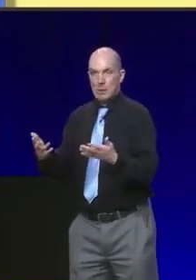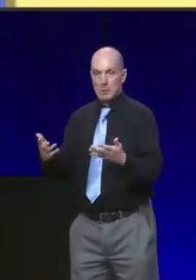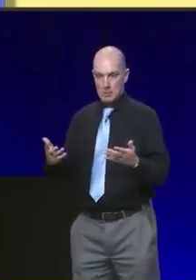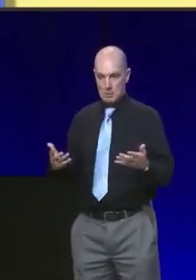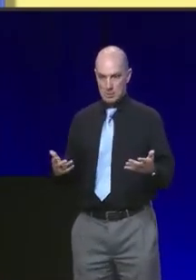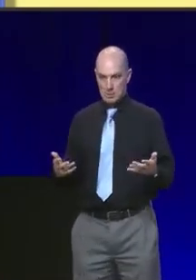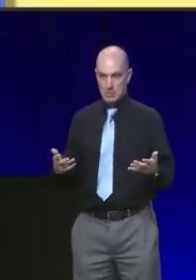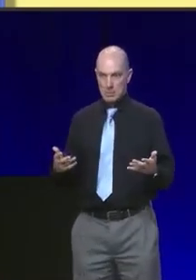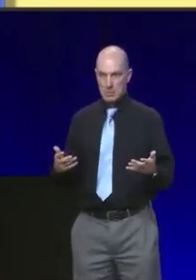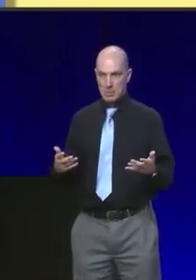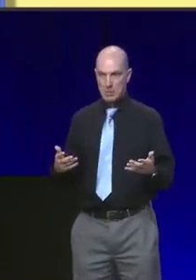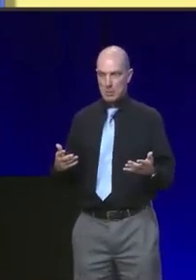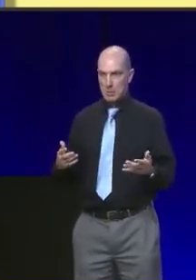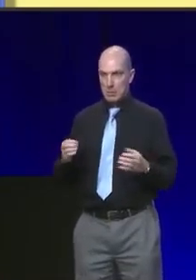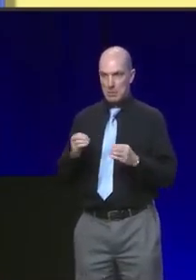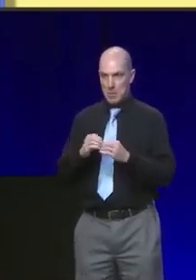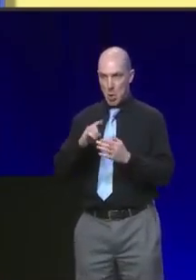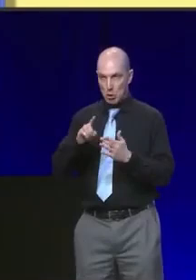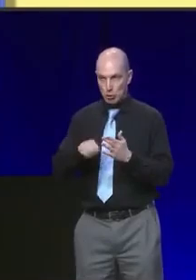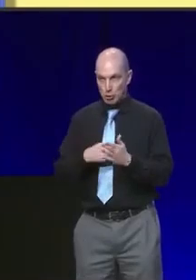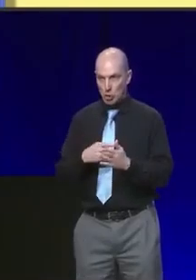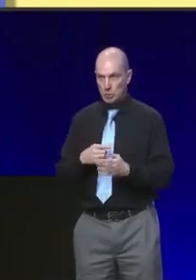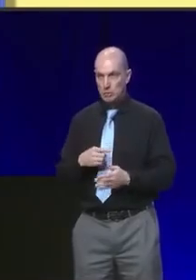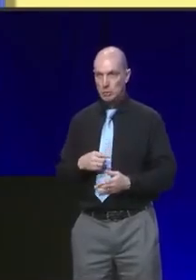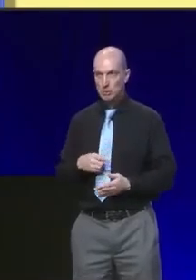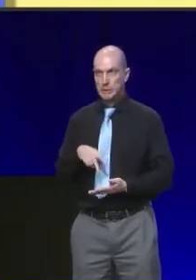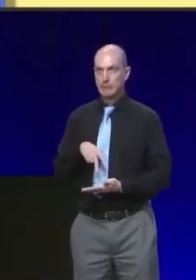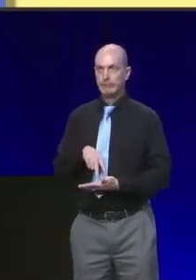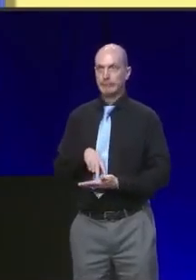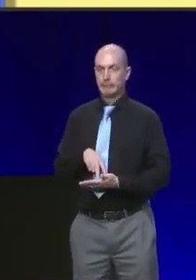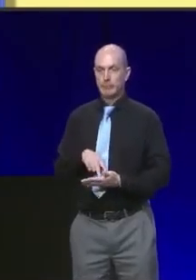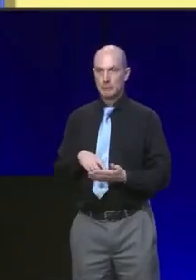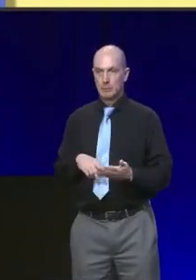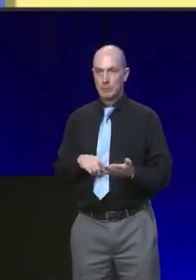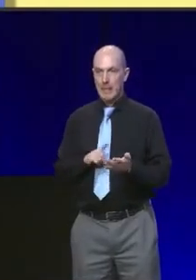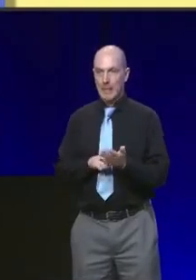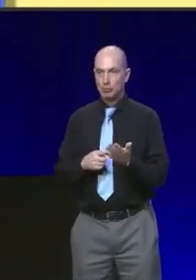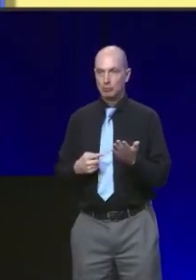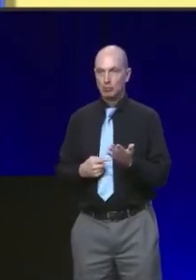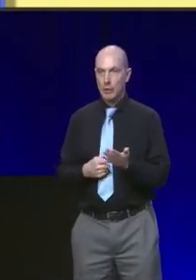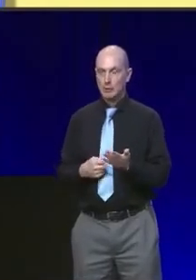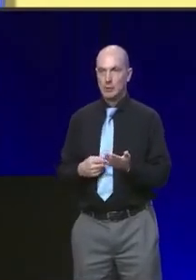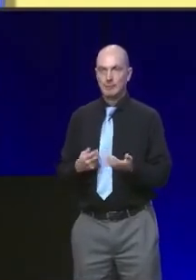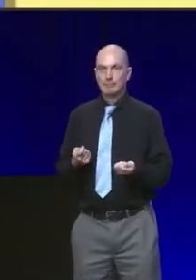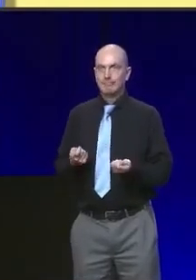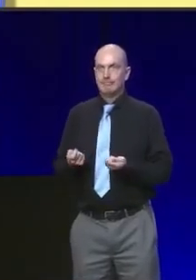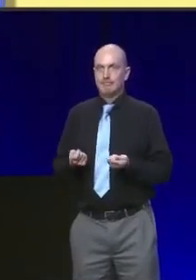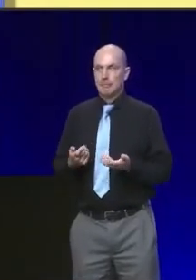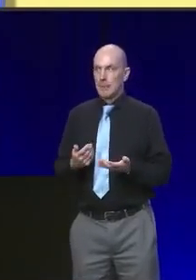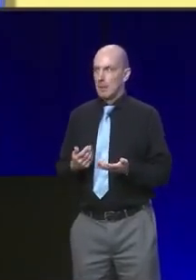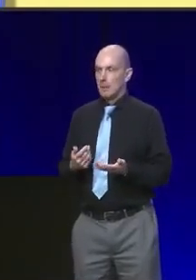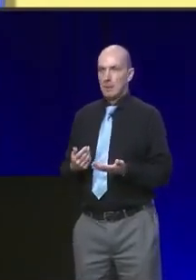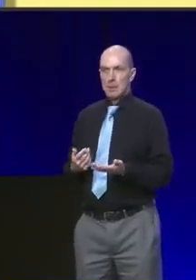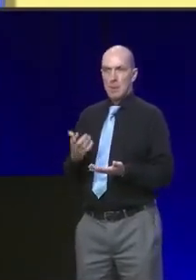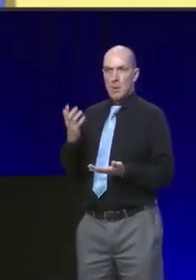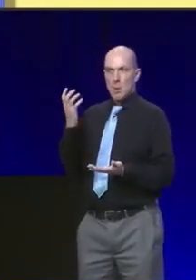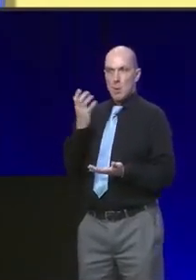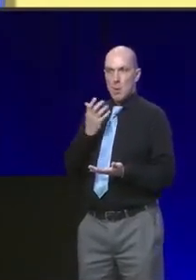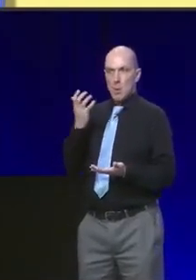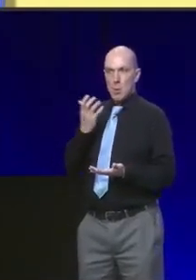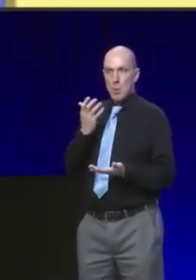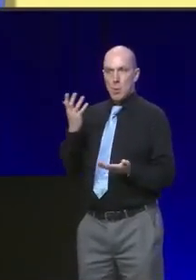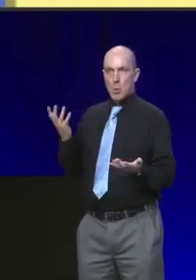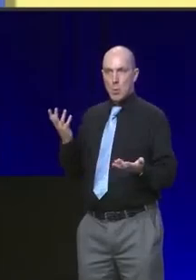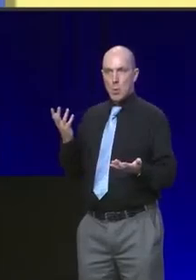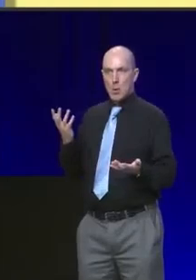premierships of Boris Johnson and Liz Truss. And while a Labour Prime Minister once arrived in Downing